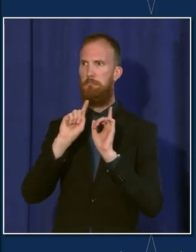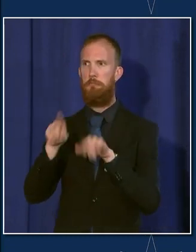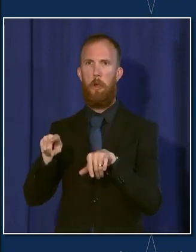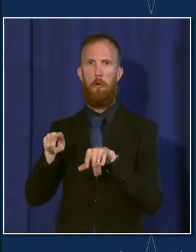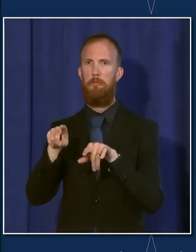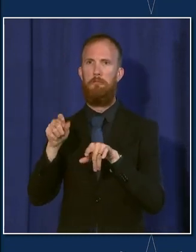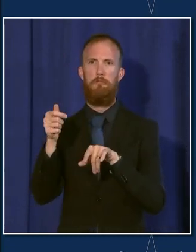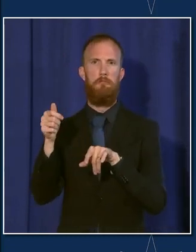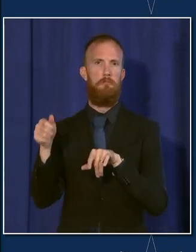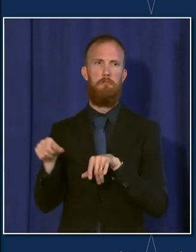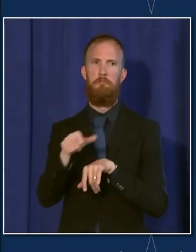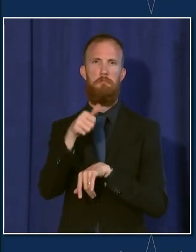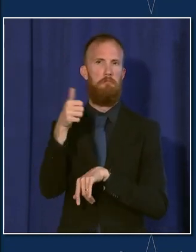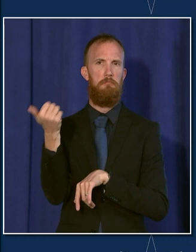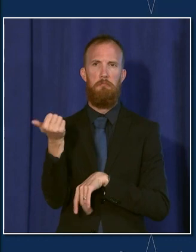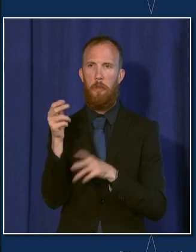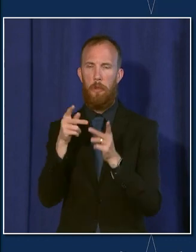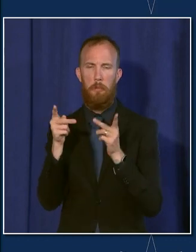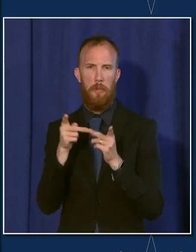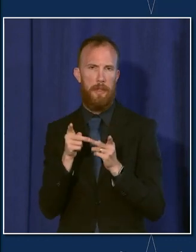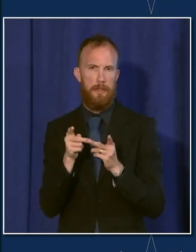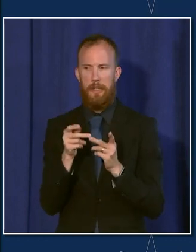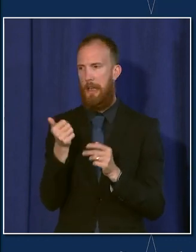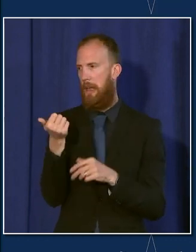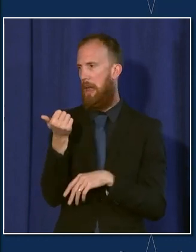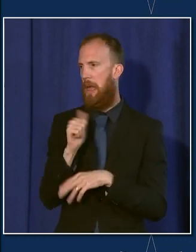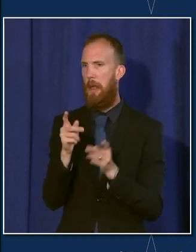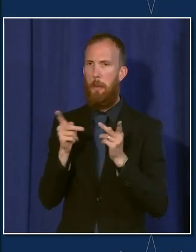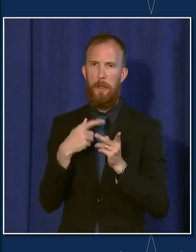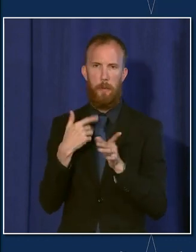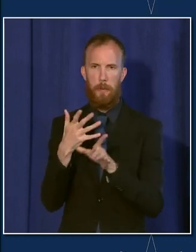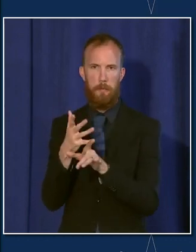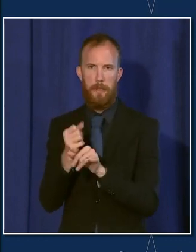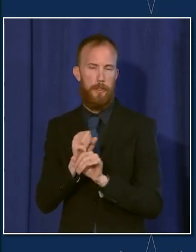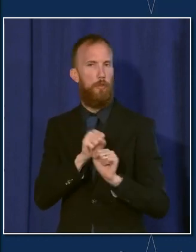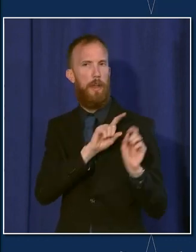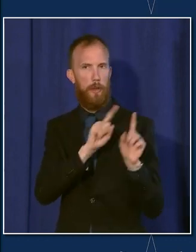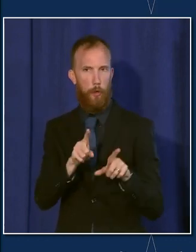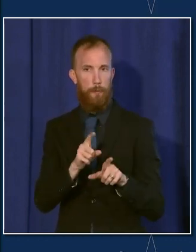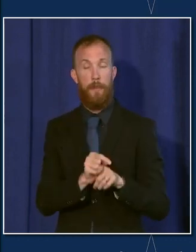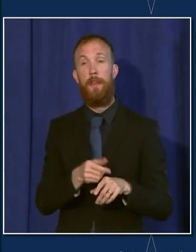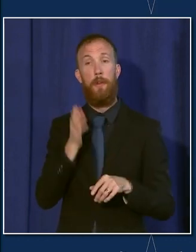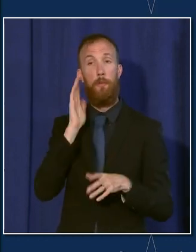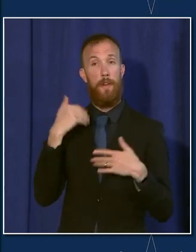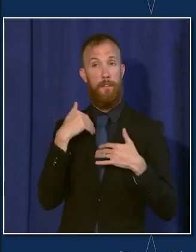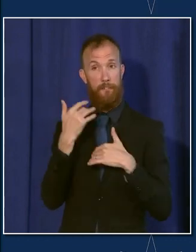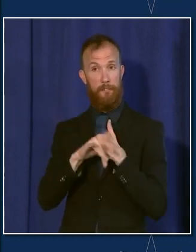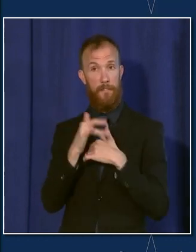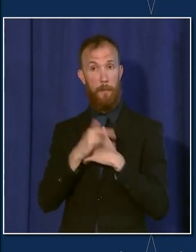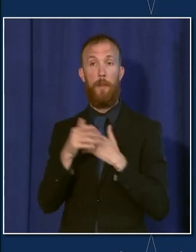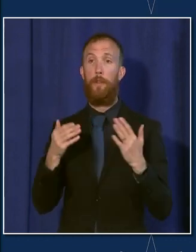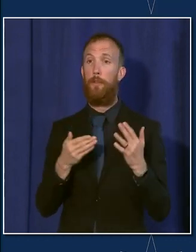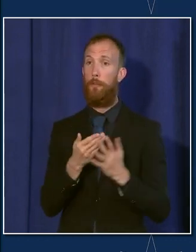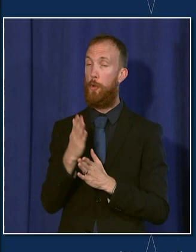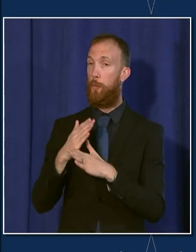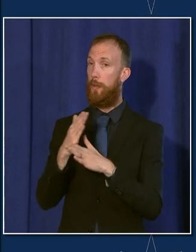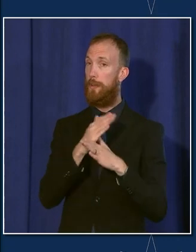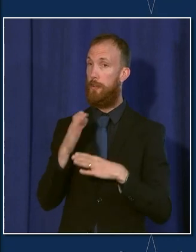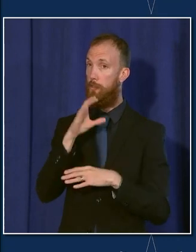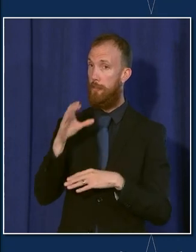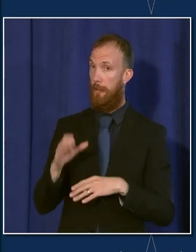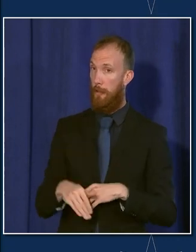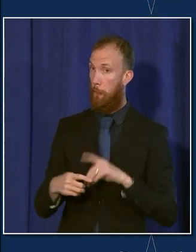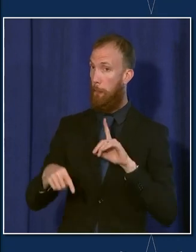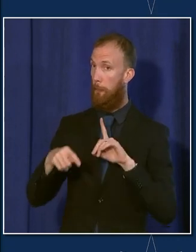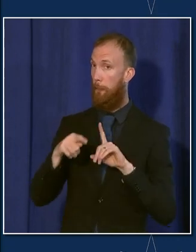it. So we will make this available through the Protect Chicago at Home program, but only for people with this immunocompromised